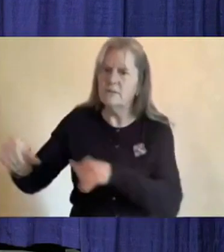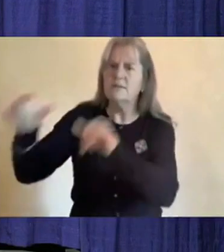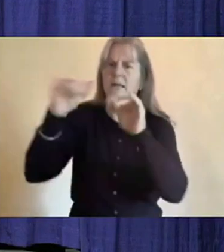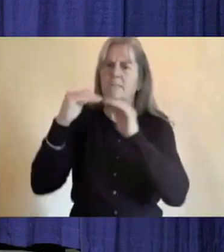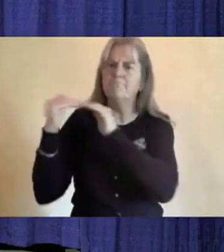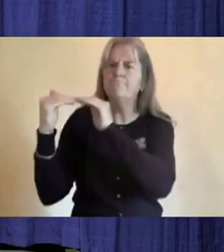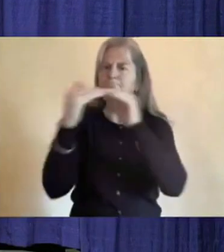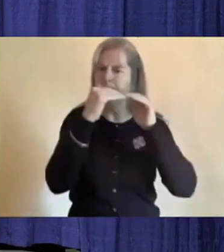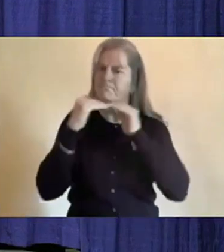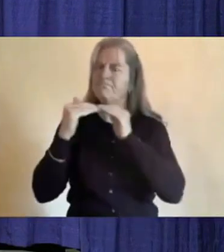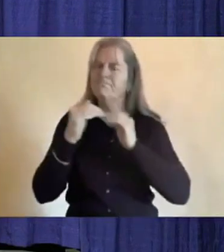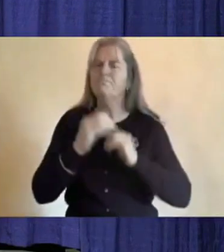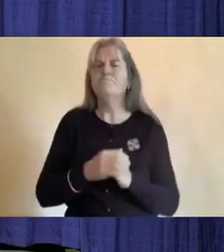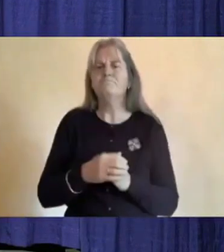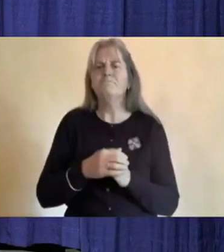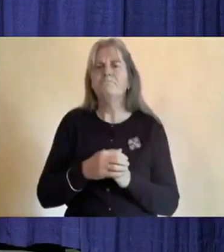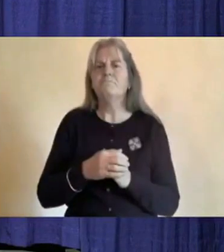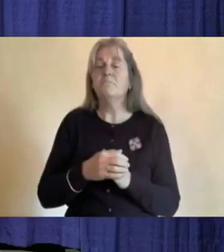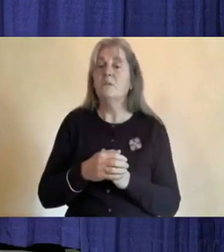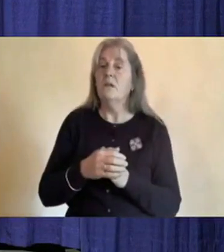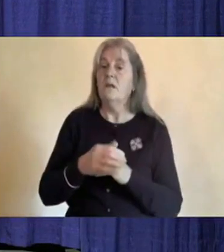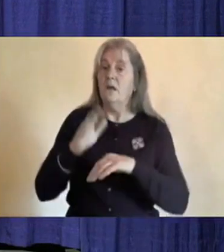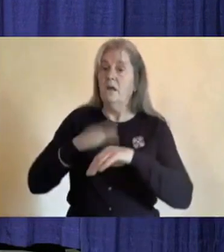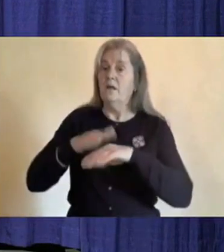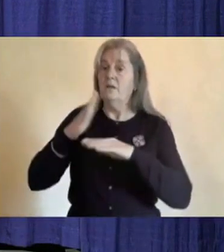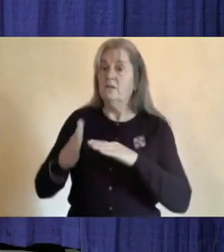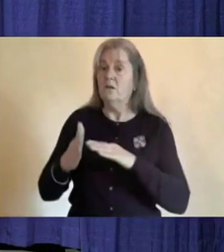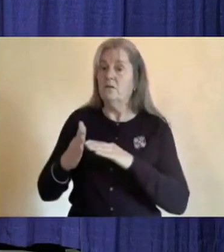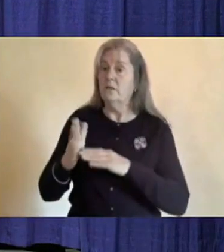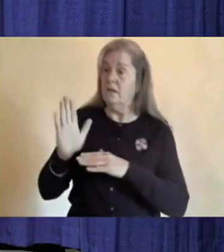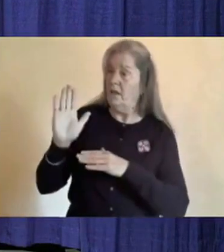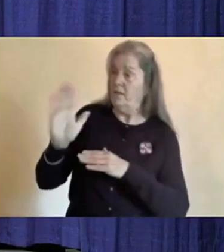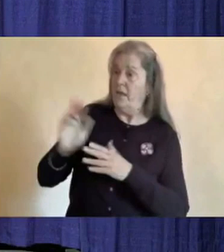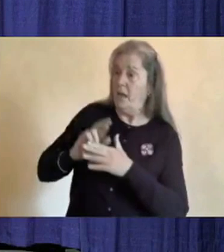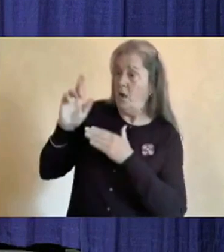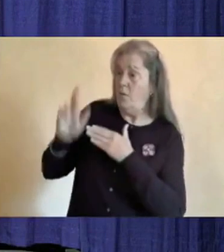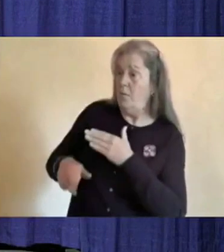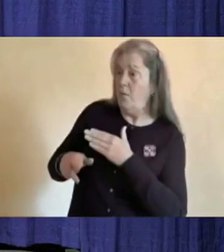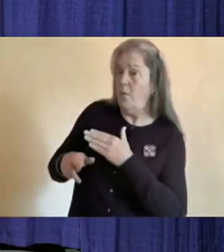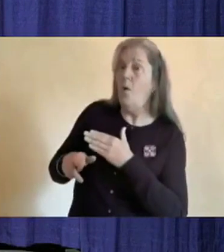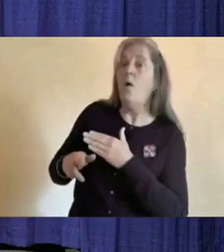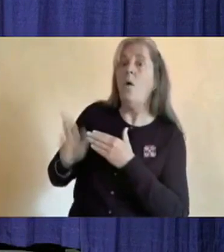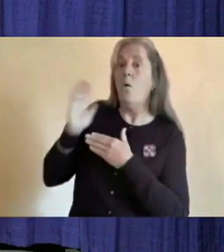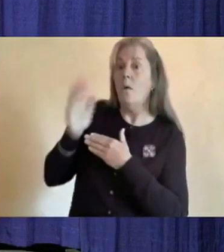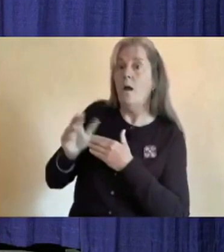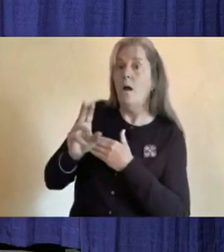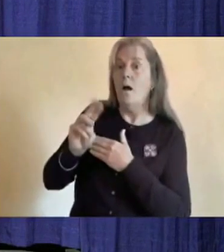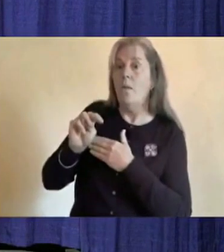We expect the consultant's final report by the end of March in 2021.